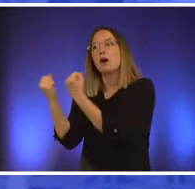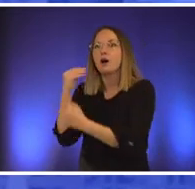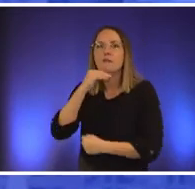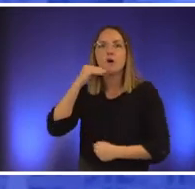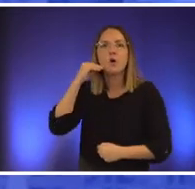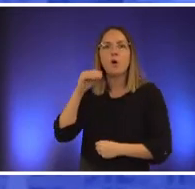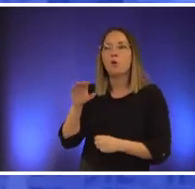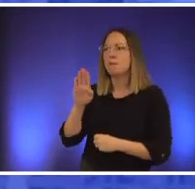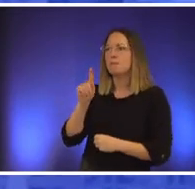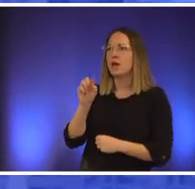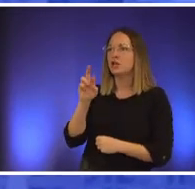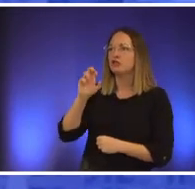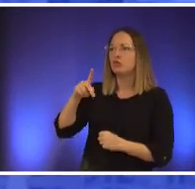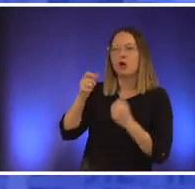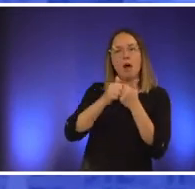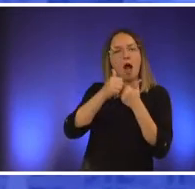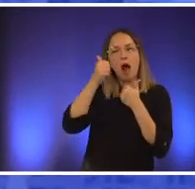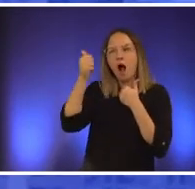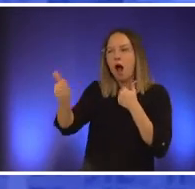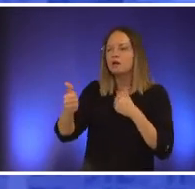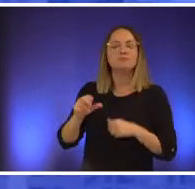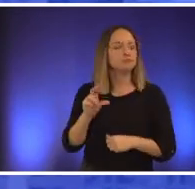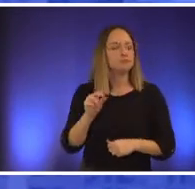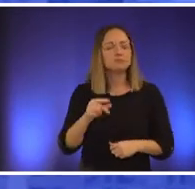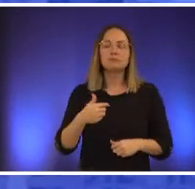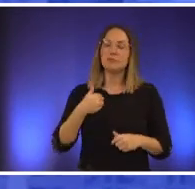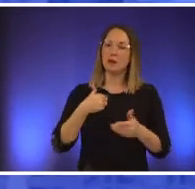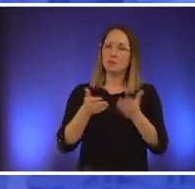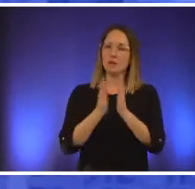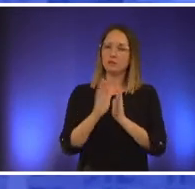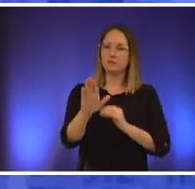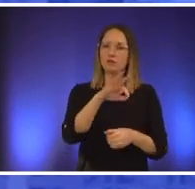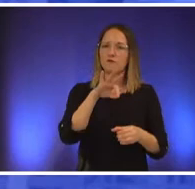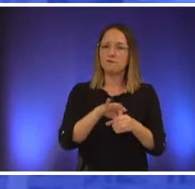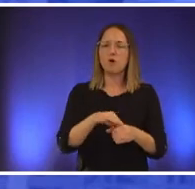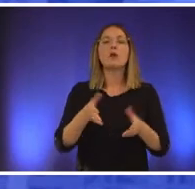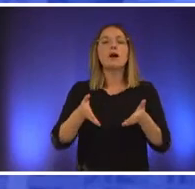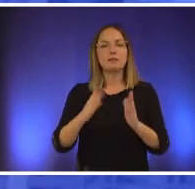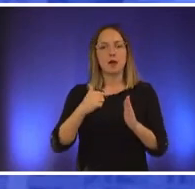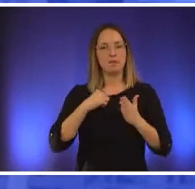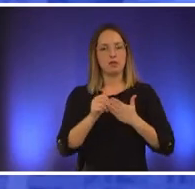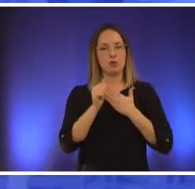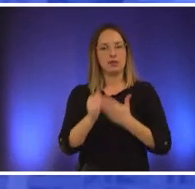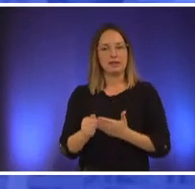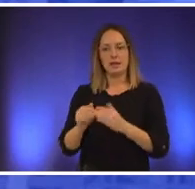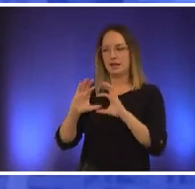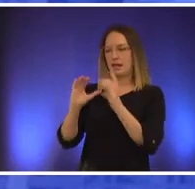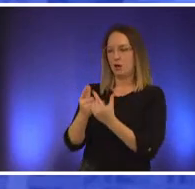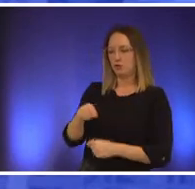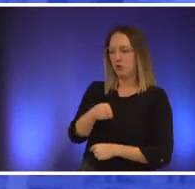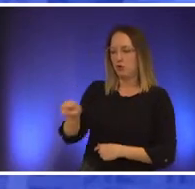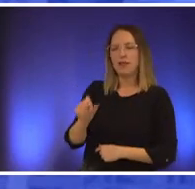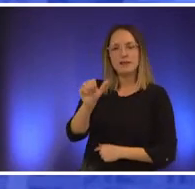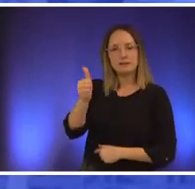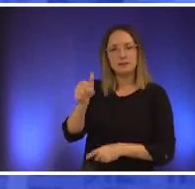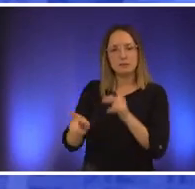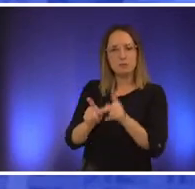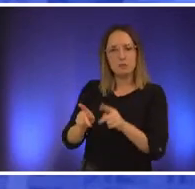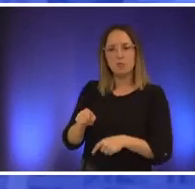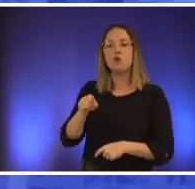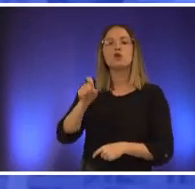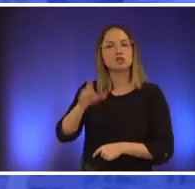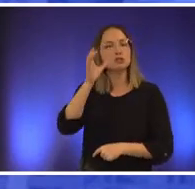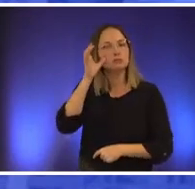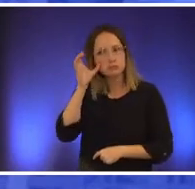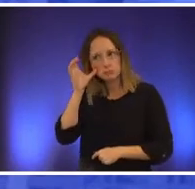give me an opportunity to lead a 10-member council those 10 members deserve to be heard and listened to let's